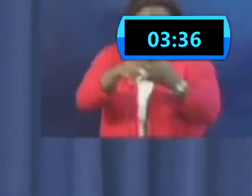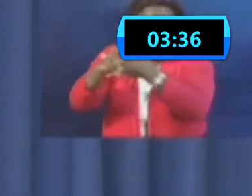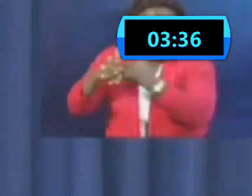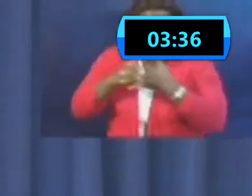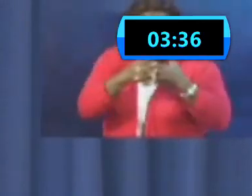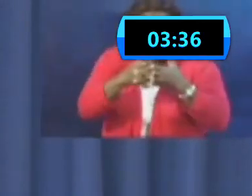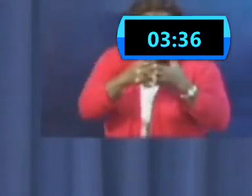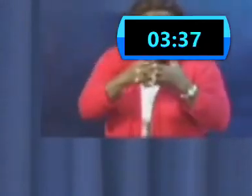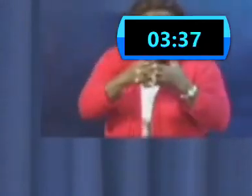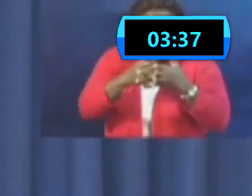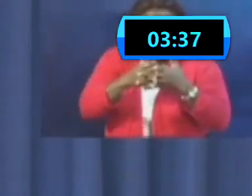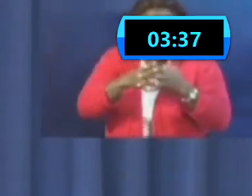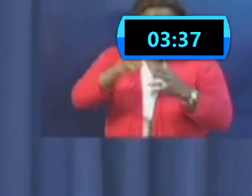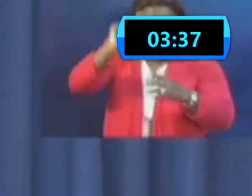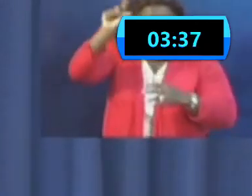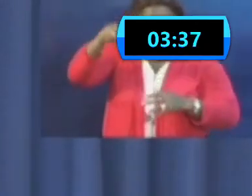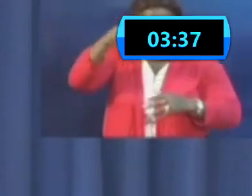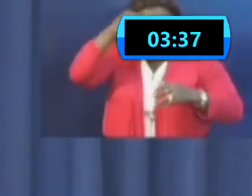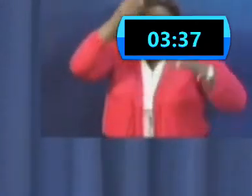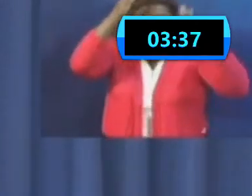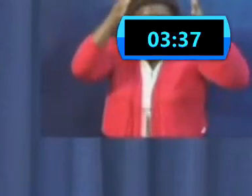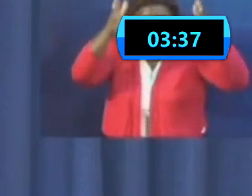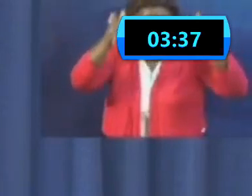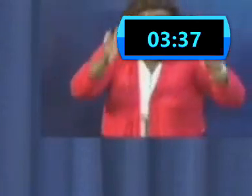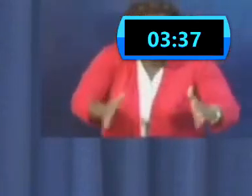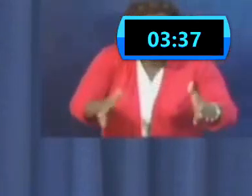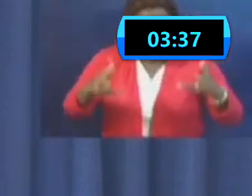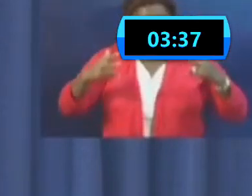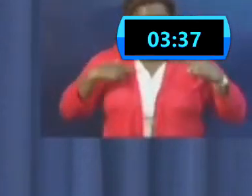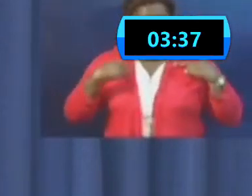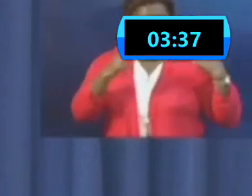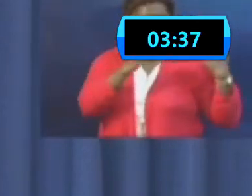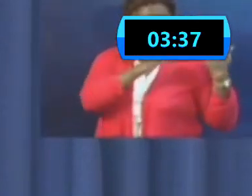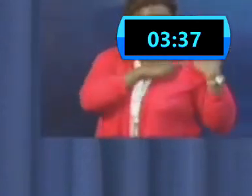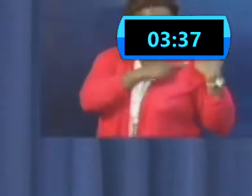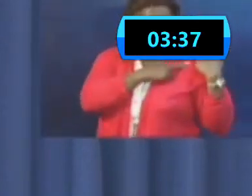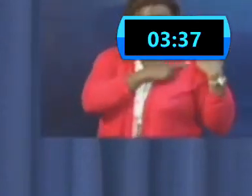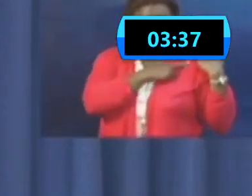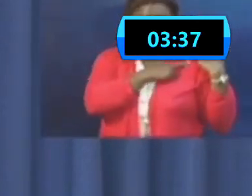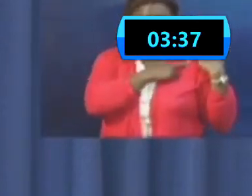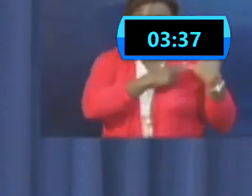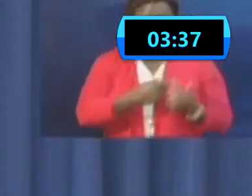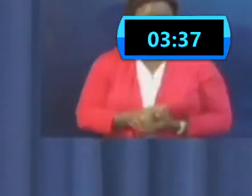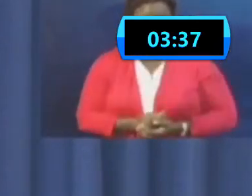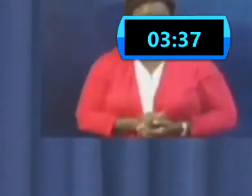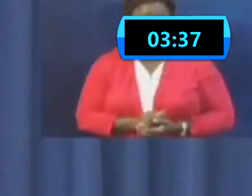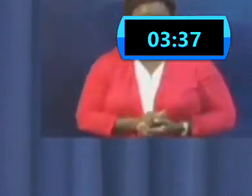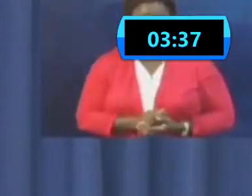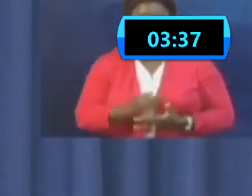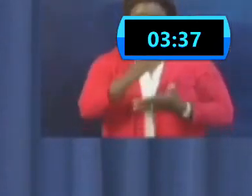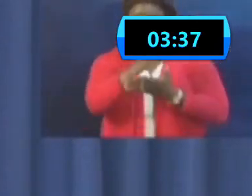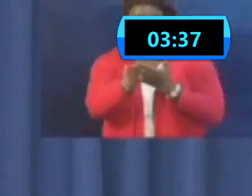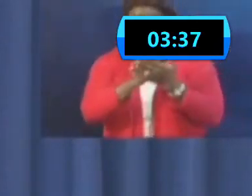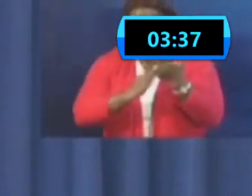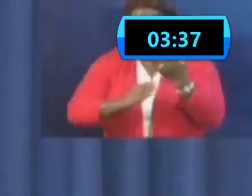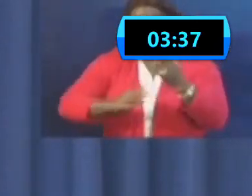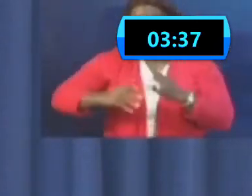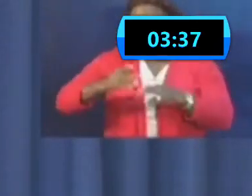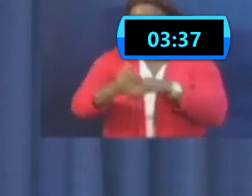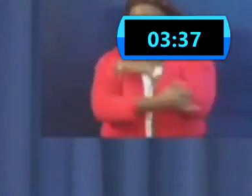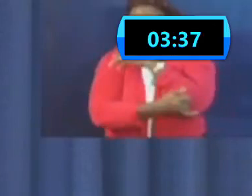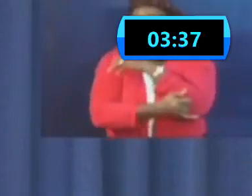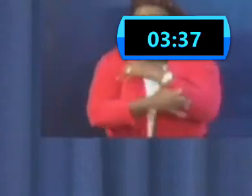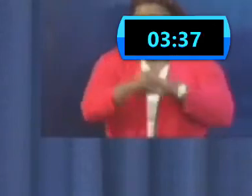going to any legislative chamber. As a governmental authority, the governor makes the authority. In some places, it's the mayor who is doing it